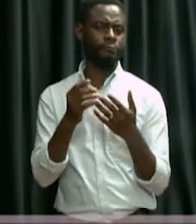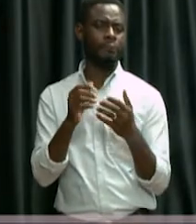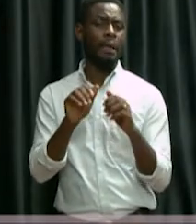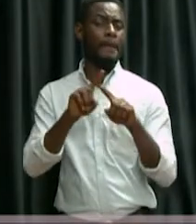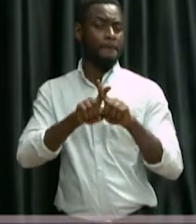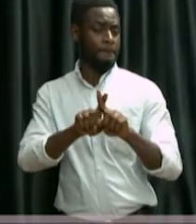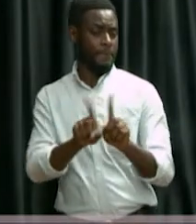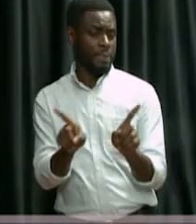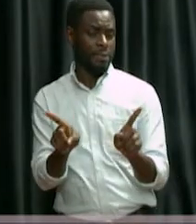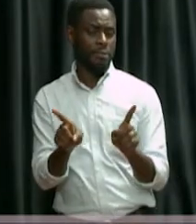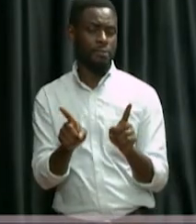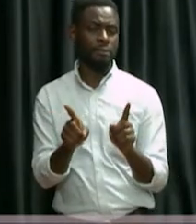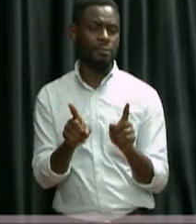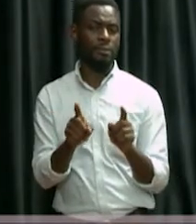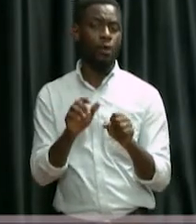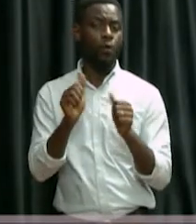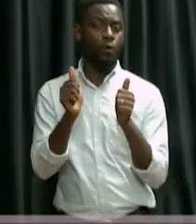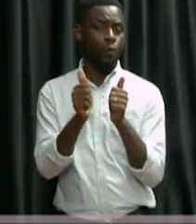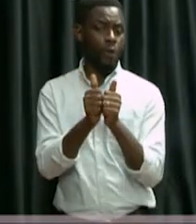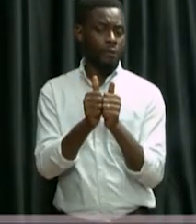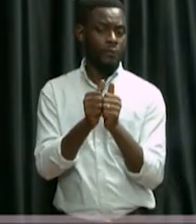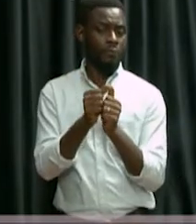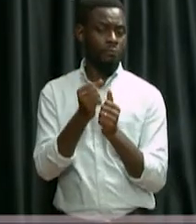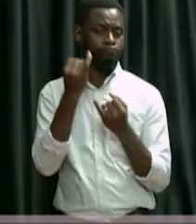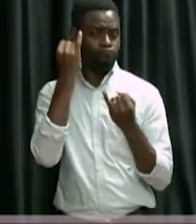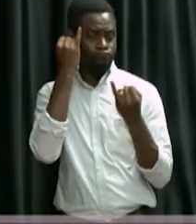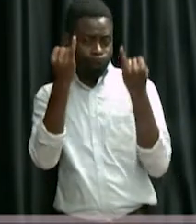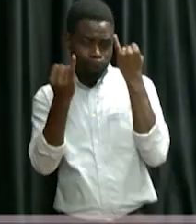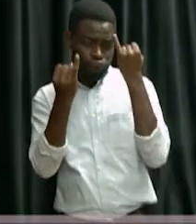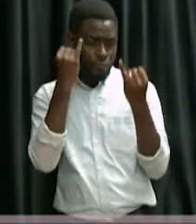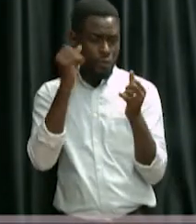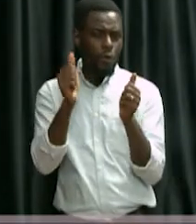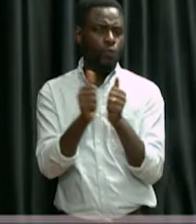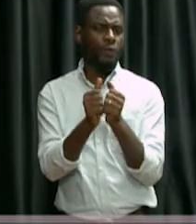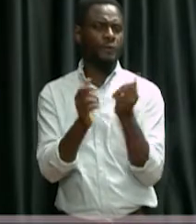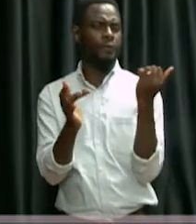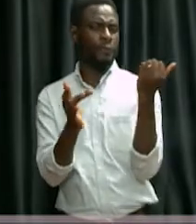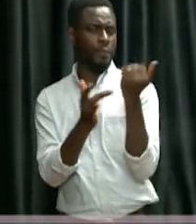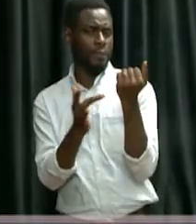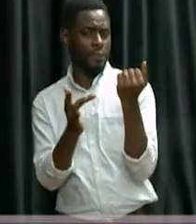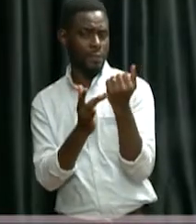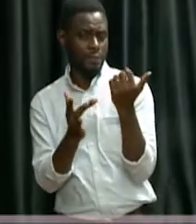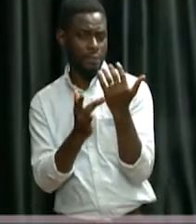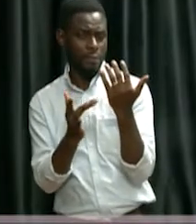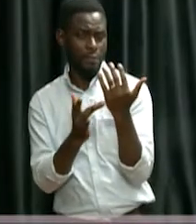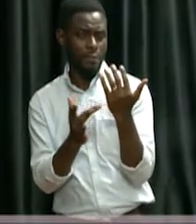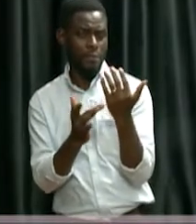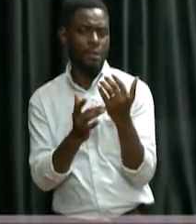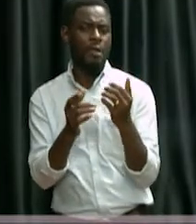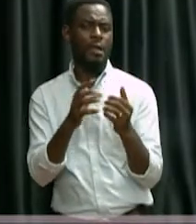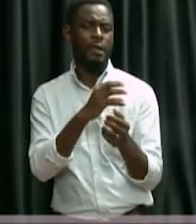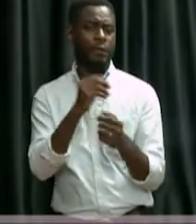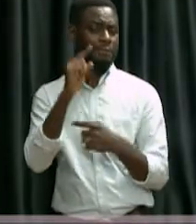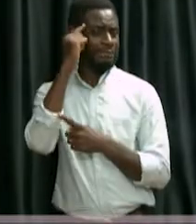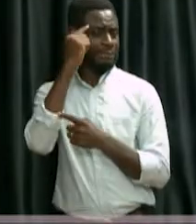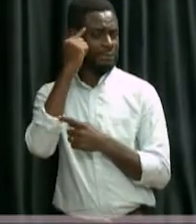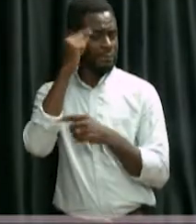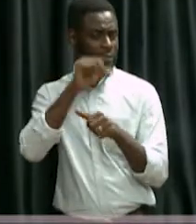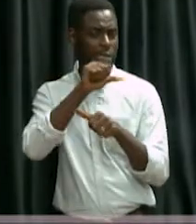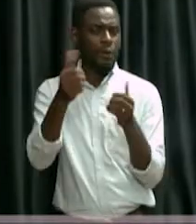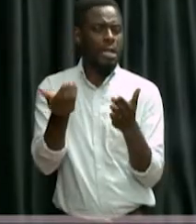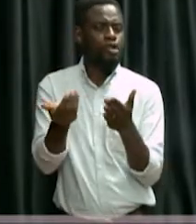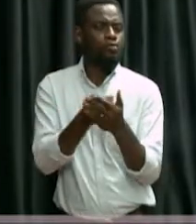However, with innovation, with technology and with thinking around the new normal,